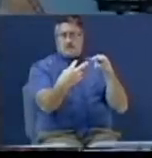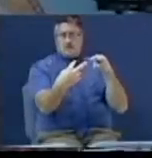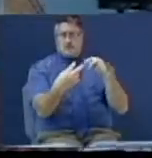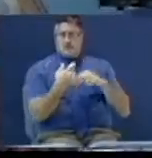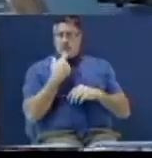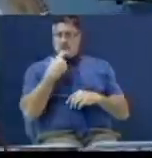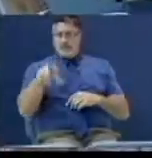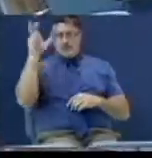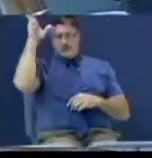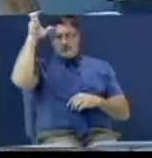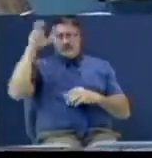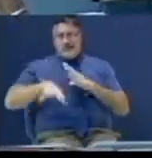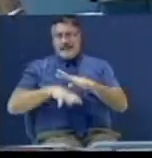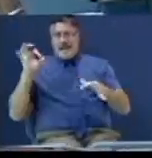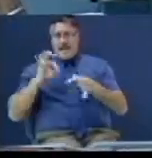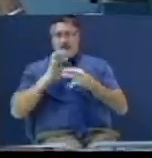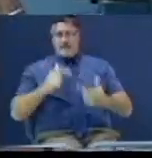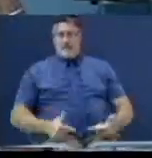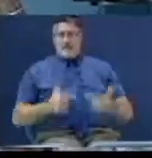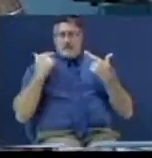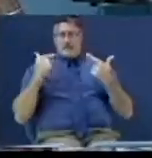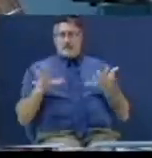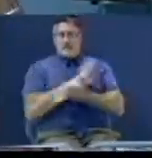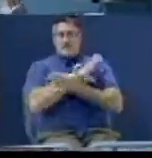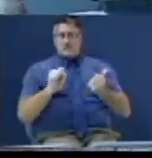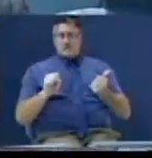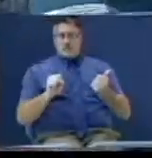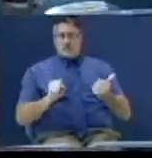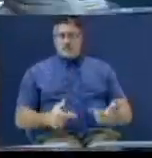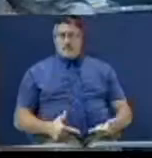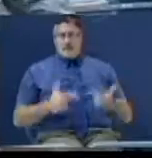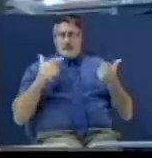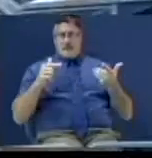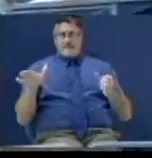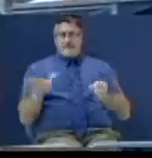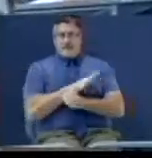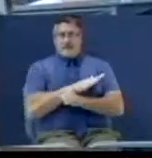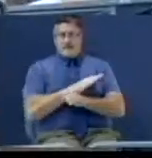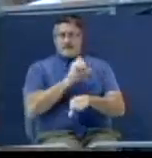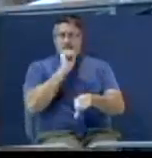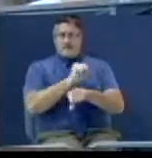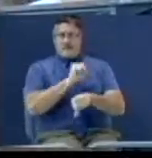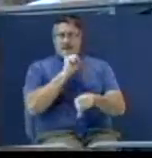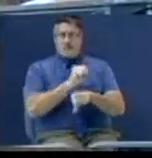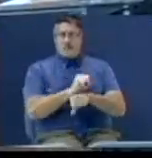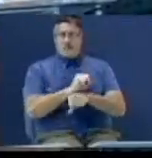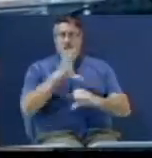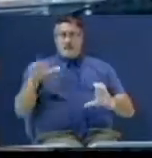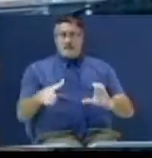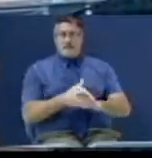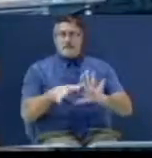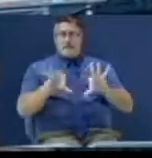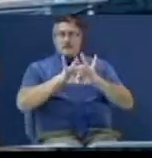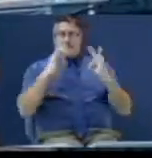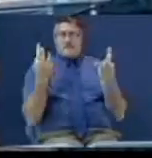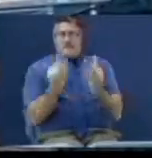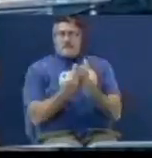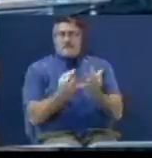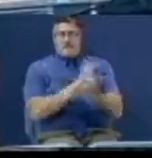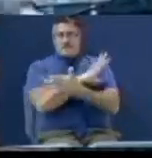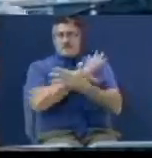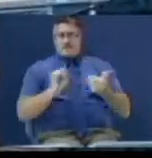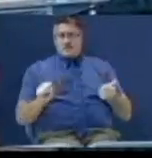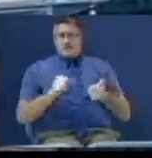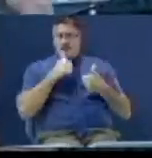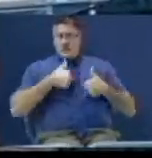life. You've done ruined my life enough. You done messed my marriage up. You messed my workplace up. You messed my family up. I am